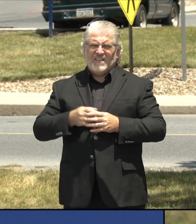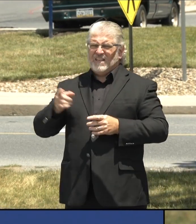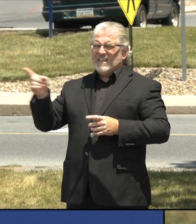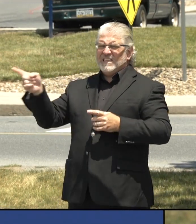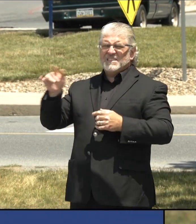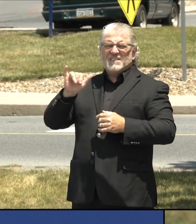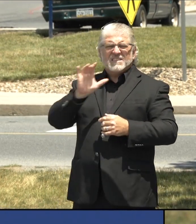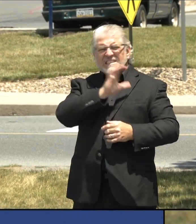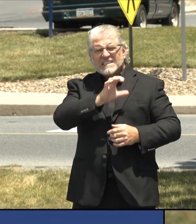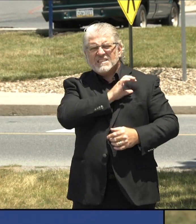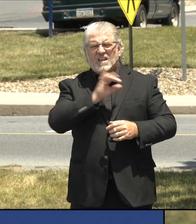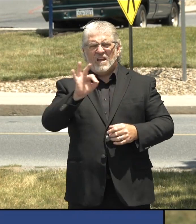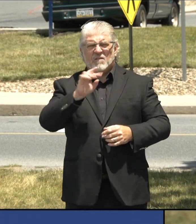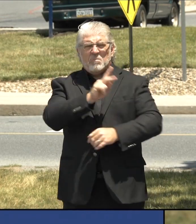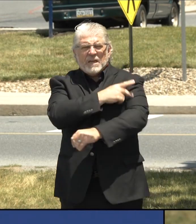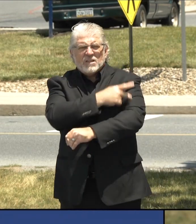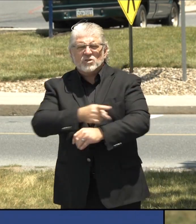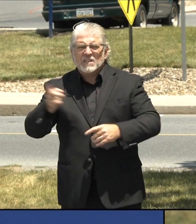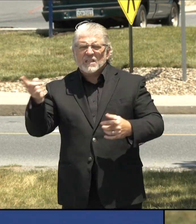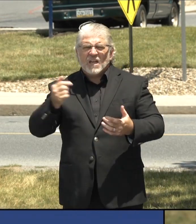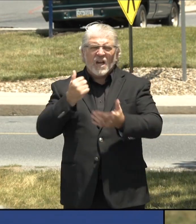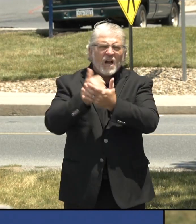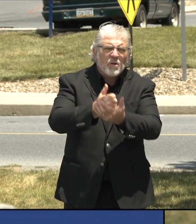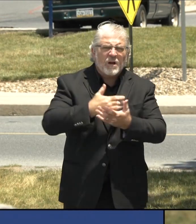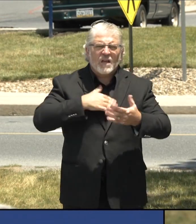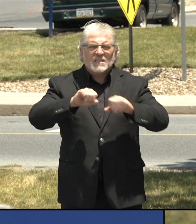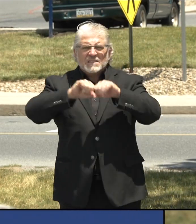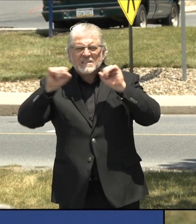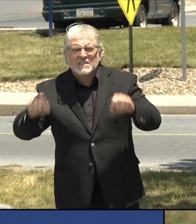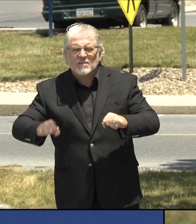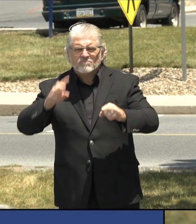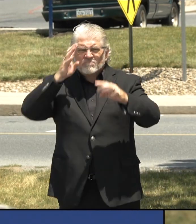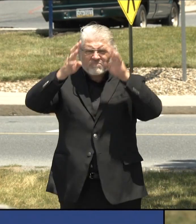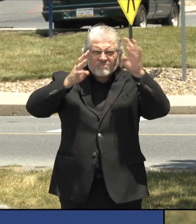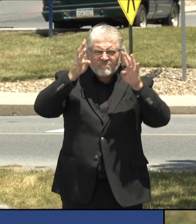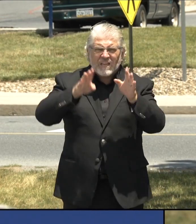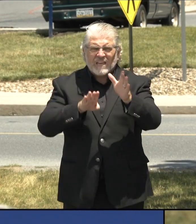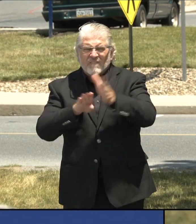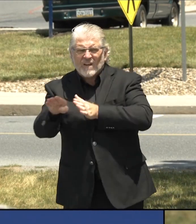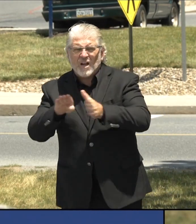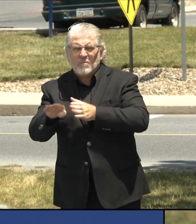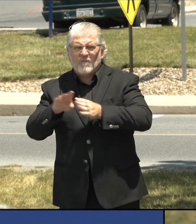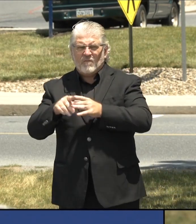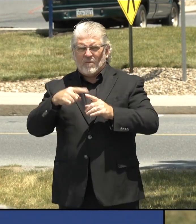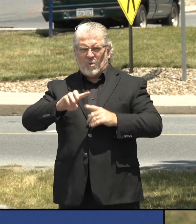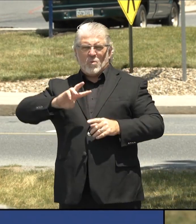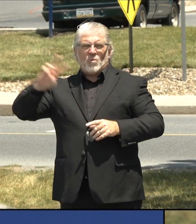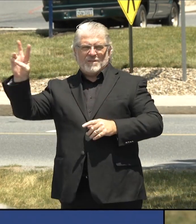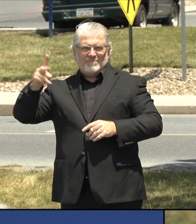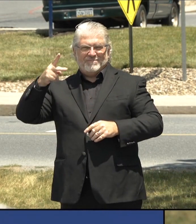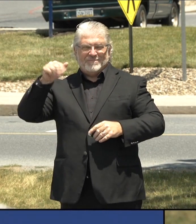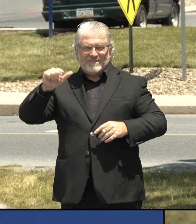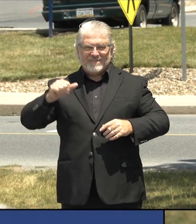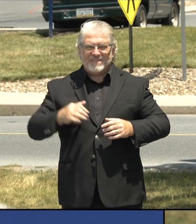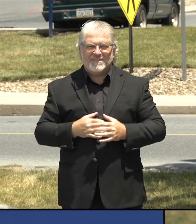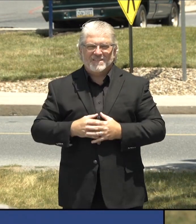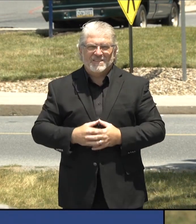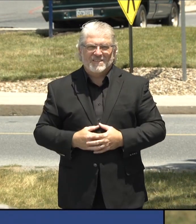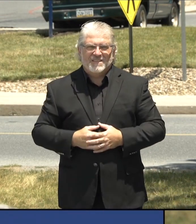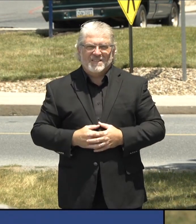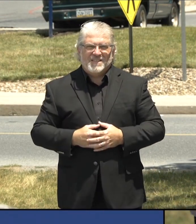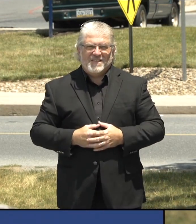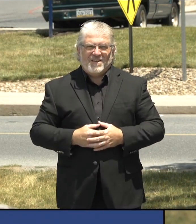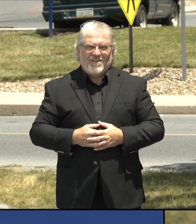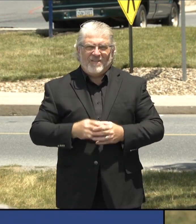as well as some of the innovations that are coming out of our partners from western Pennsylvania. First, I'm pleased to join